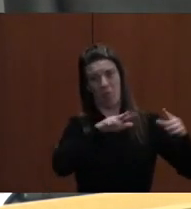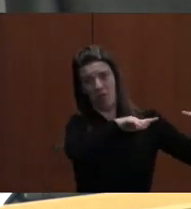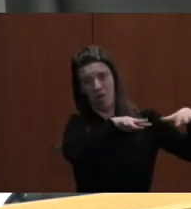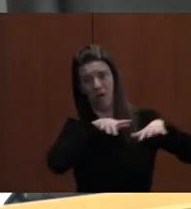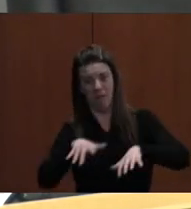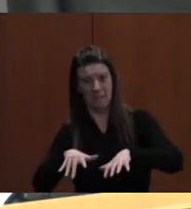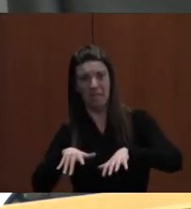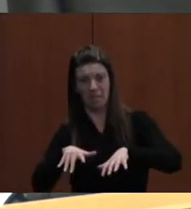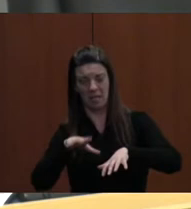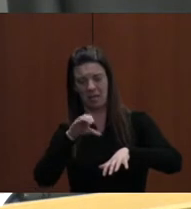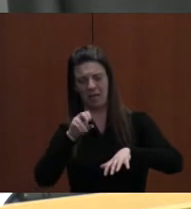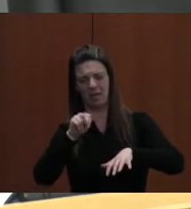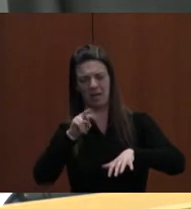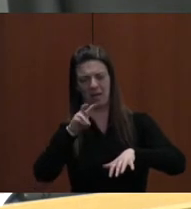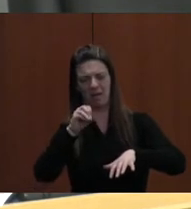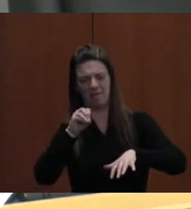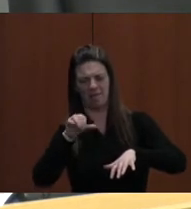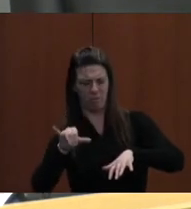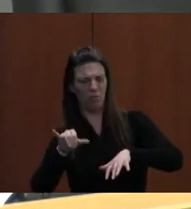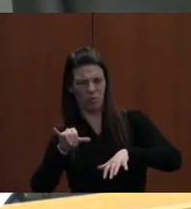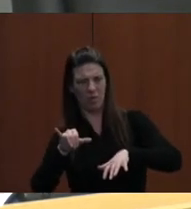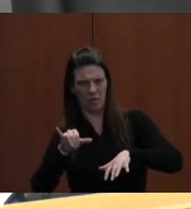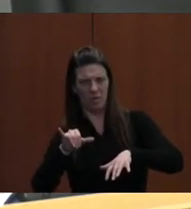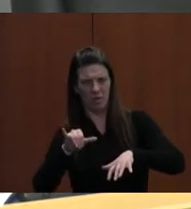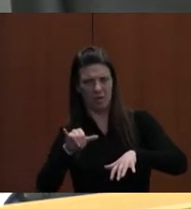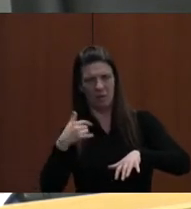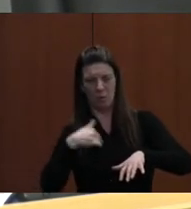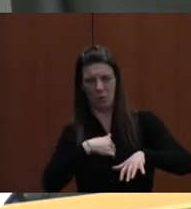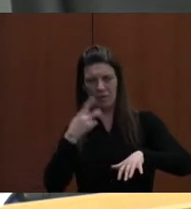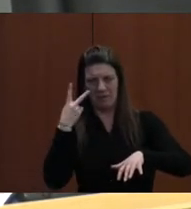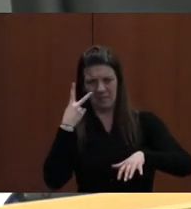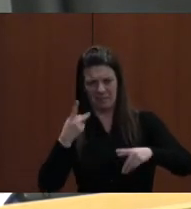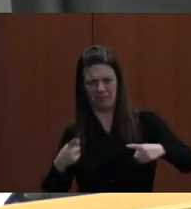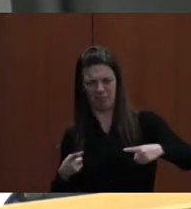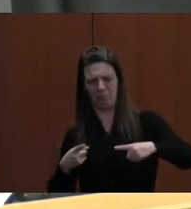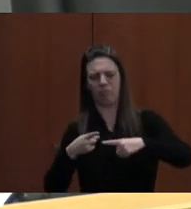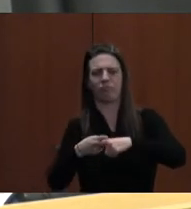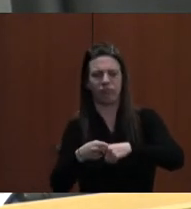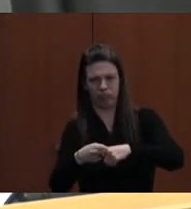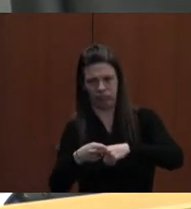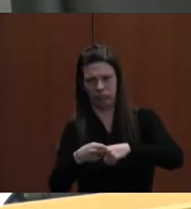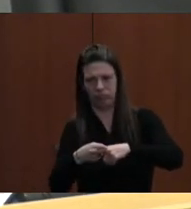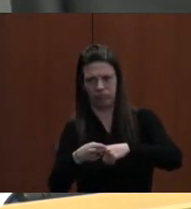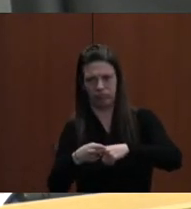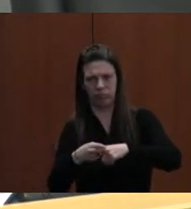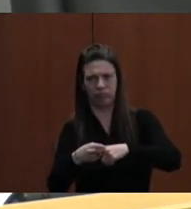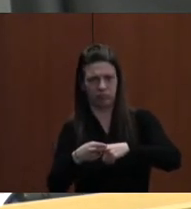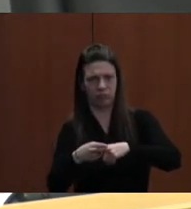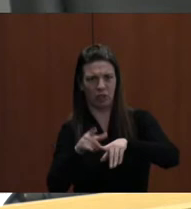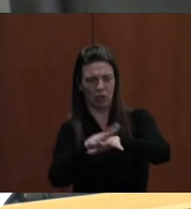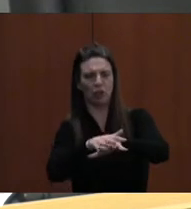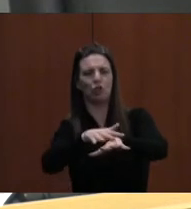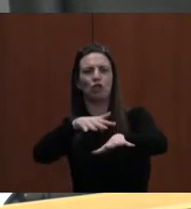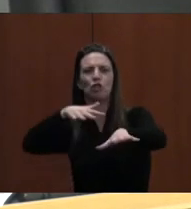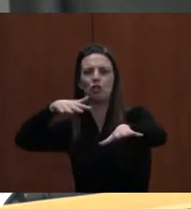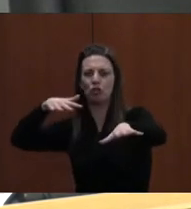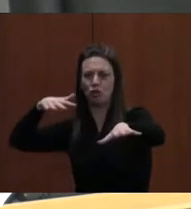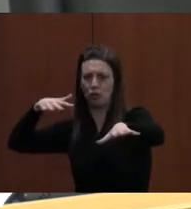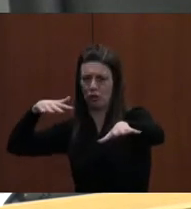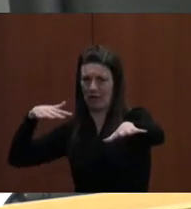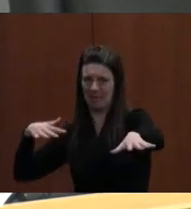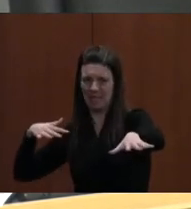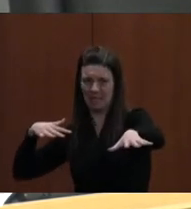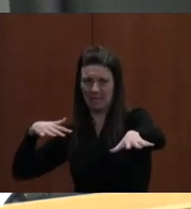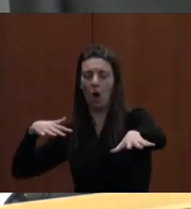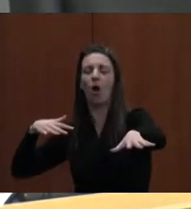PROBABLY FROM HEWITTS CROSSROADS, BETWEEN CLEAR SPRING AND HEWITTS CROSSROADS AS THIS CONVOY GETS OFF 70 THIS FRIDAY. BUT WHAT HAPPENS